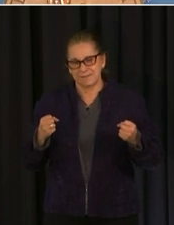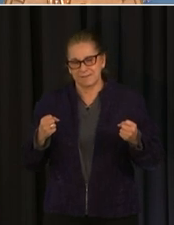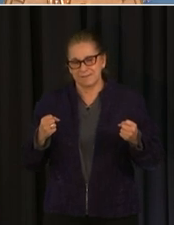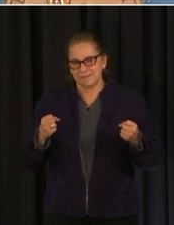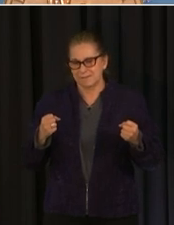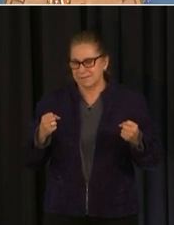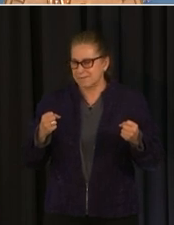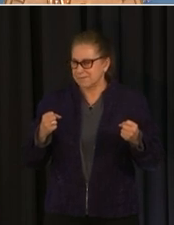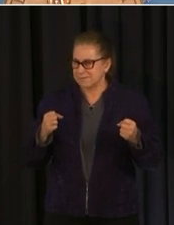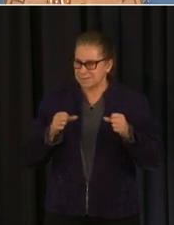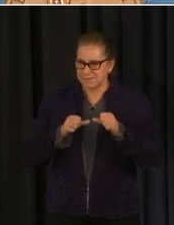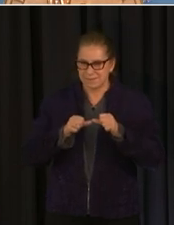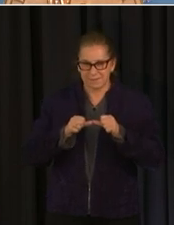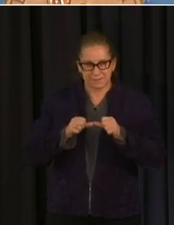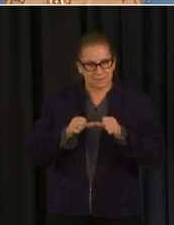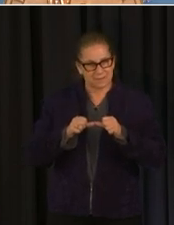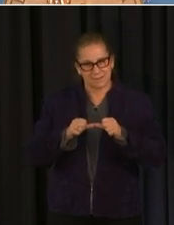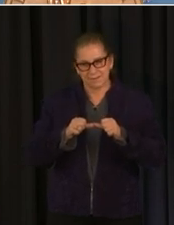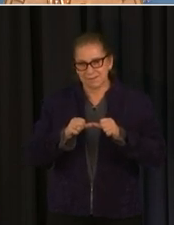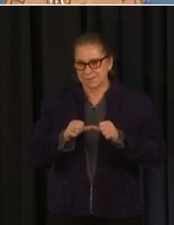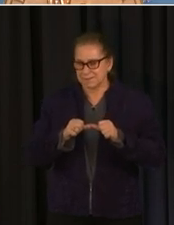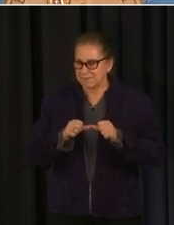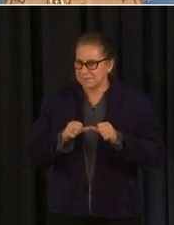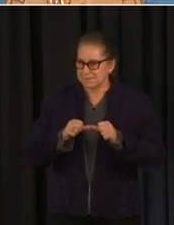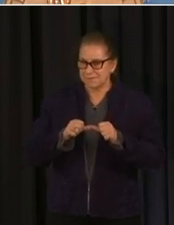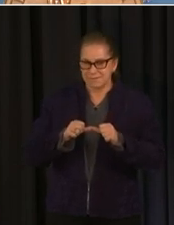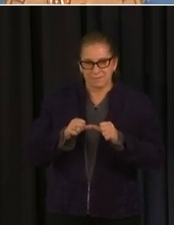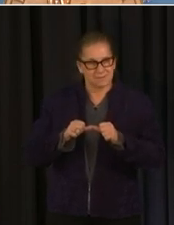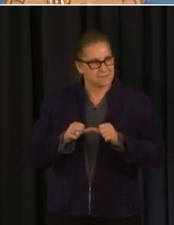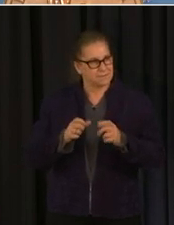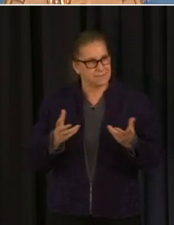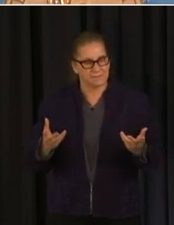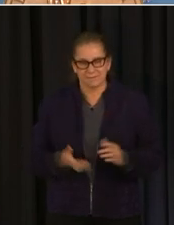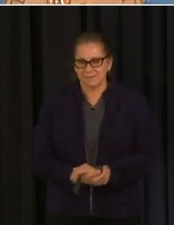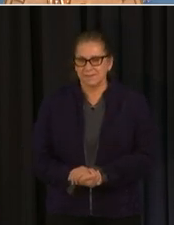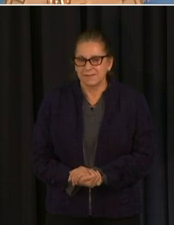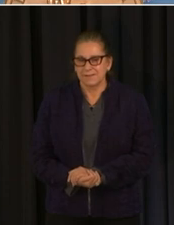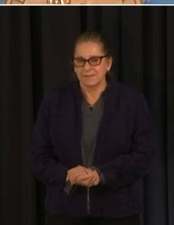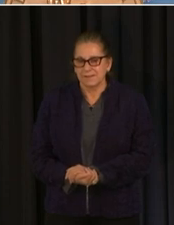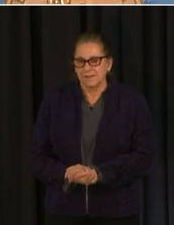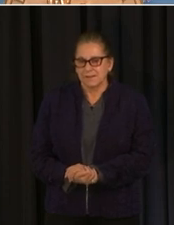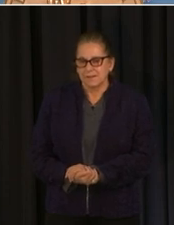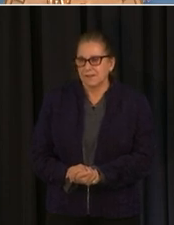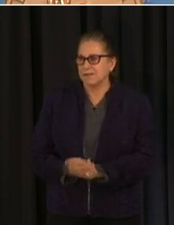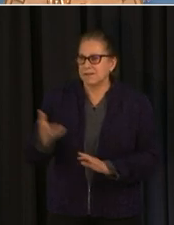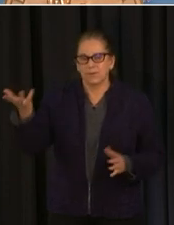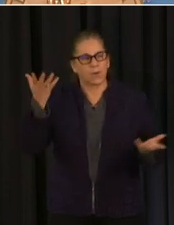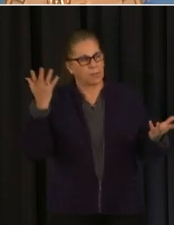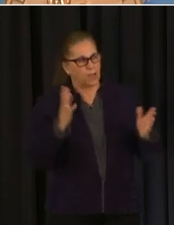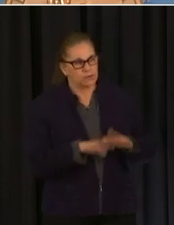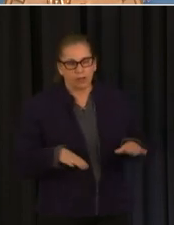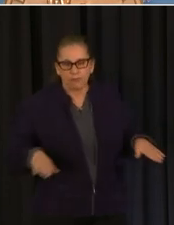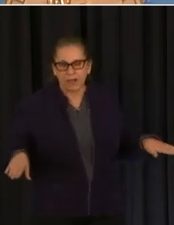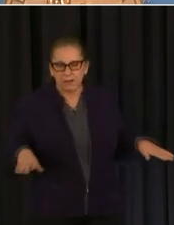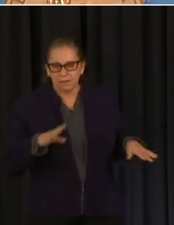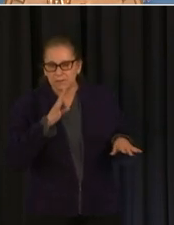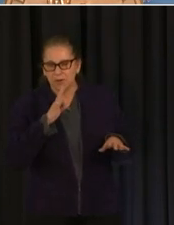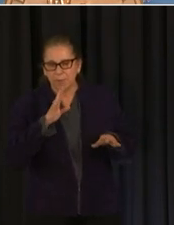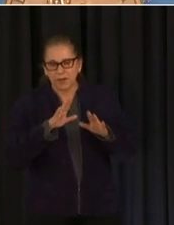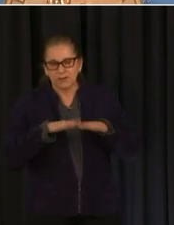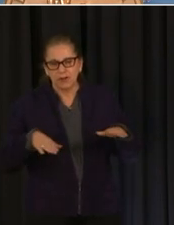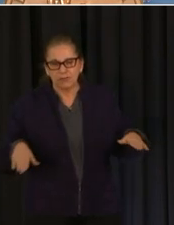the right choice yes sir question about pediatric vaccinations it's expected this week cdc is going to begin to move